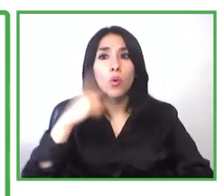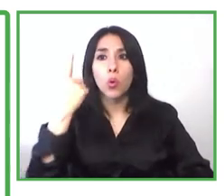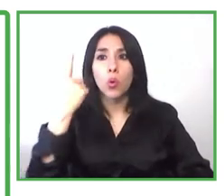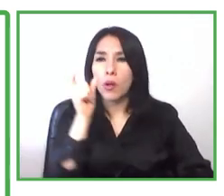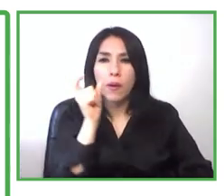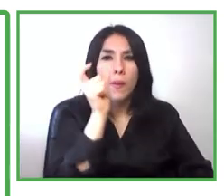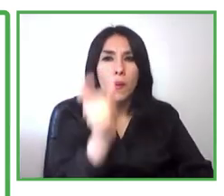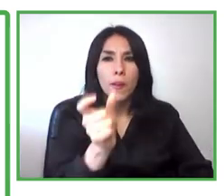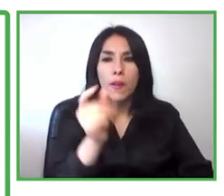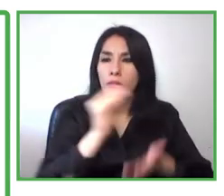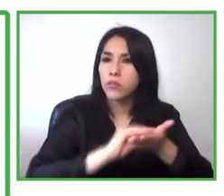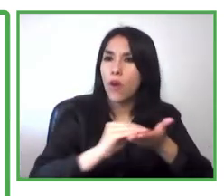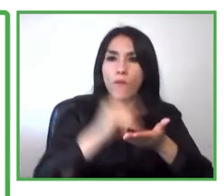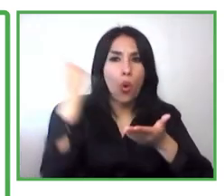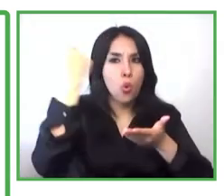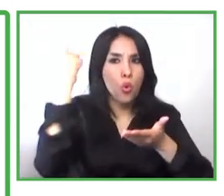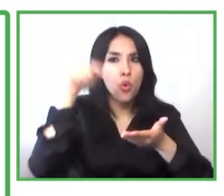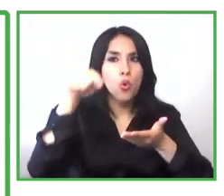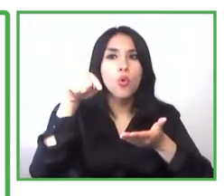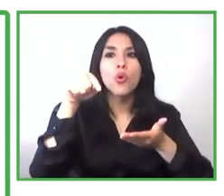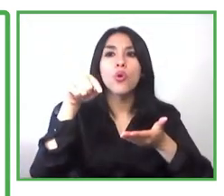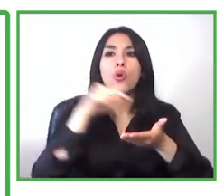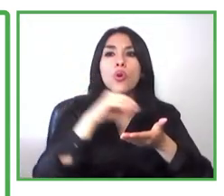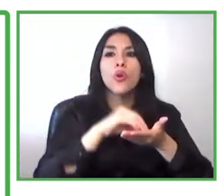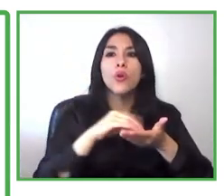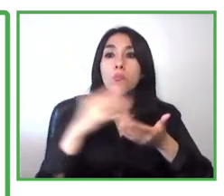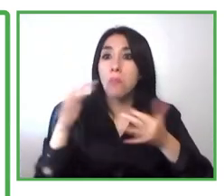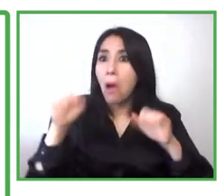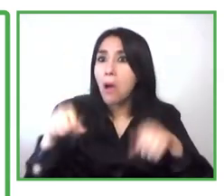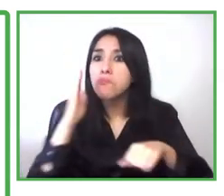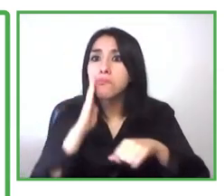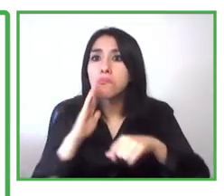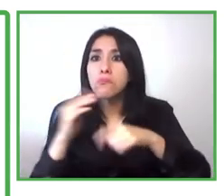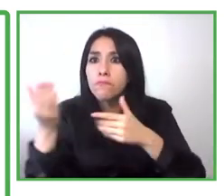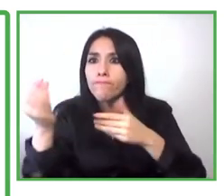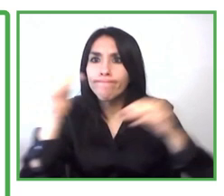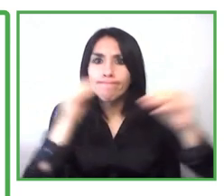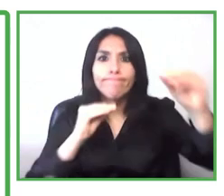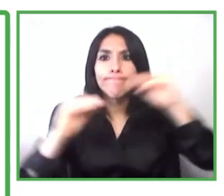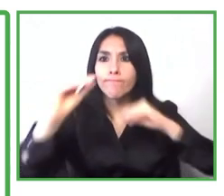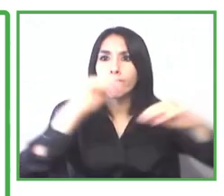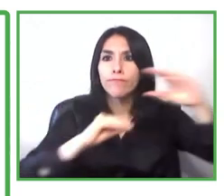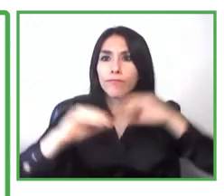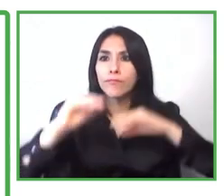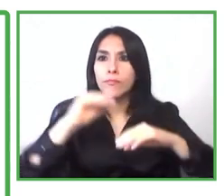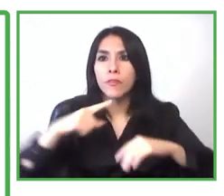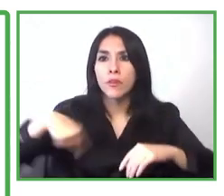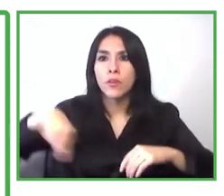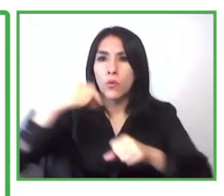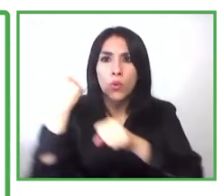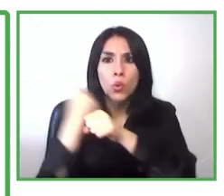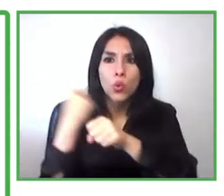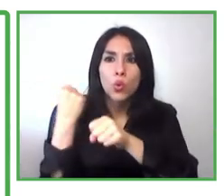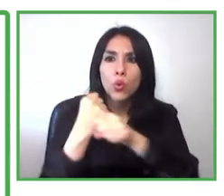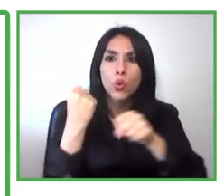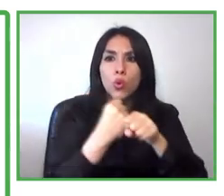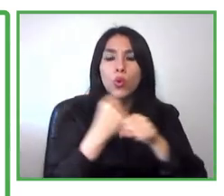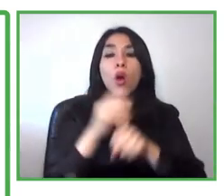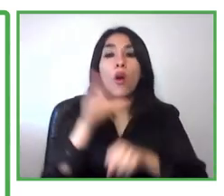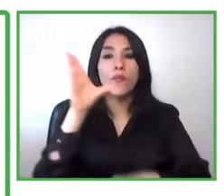community in the usa and in canada so that they can support